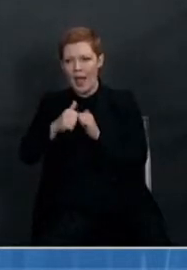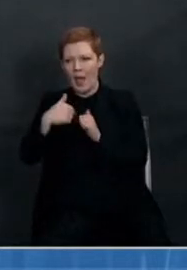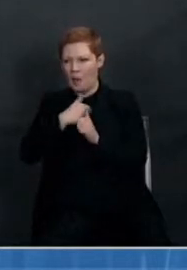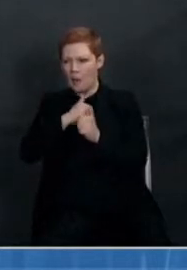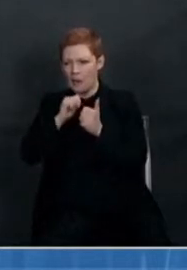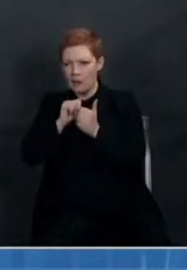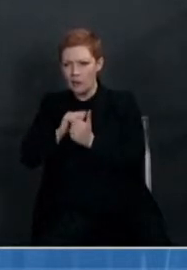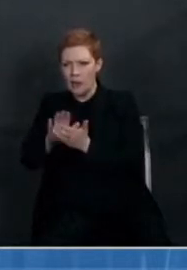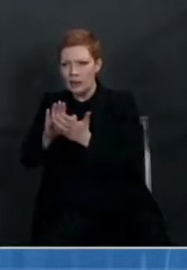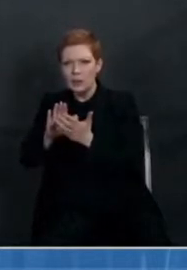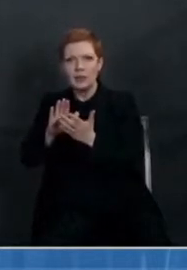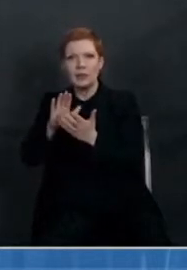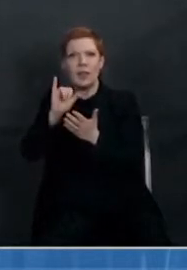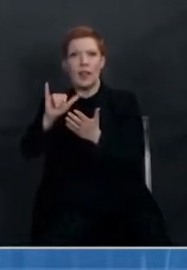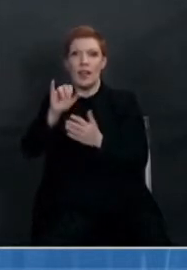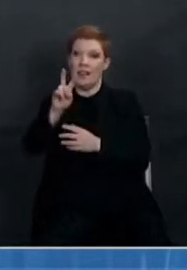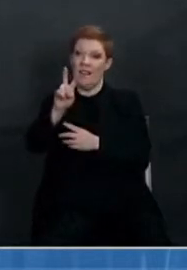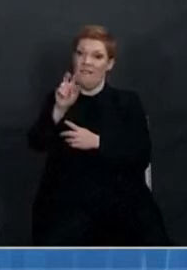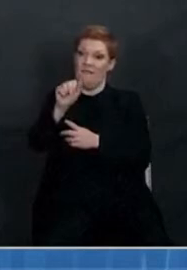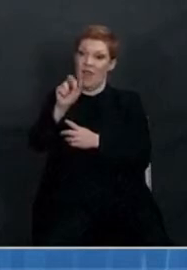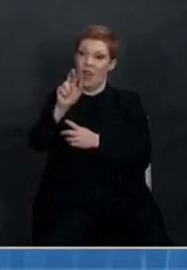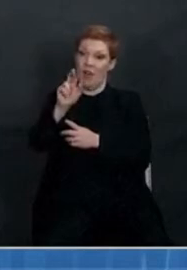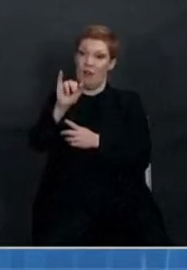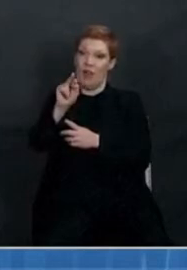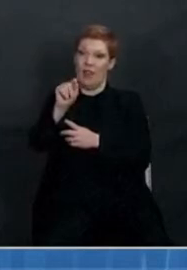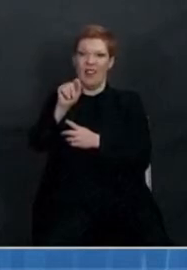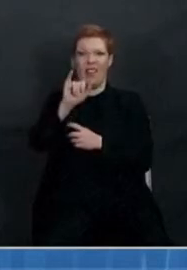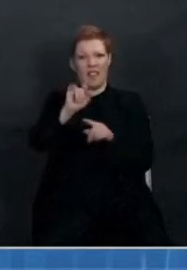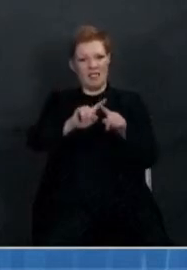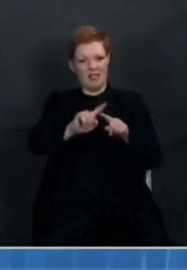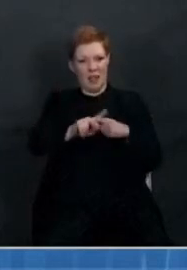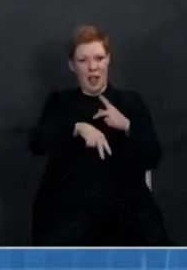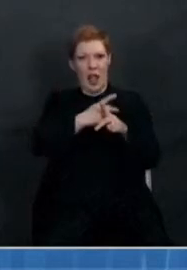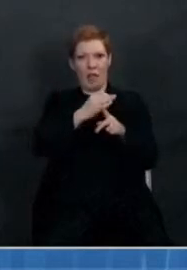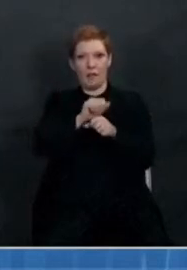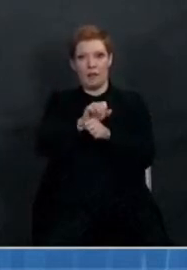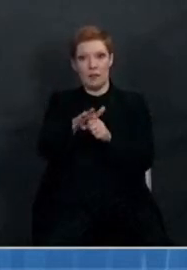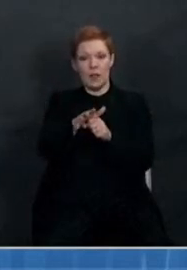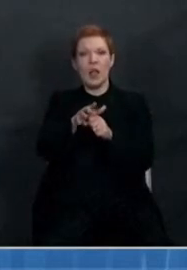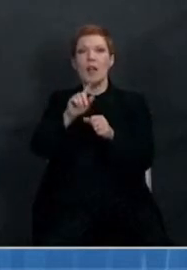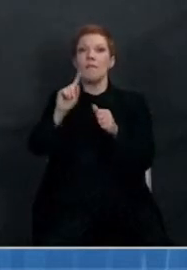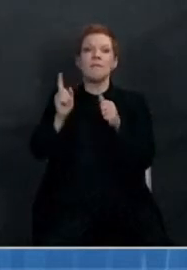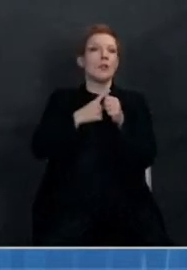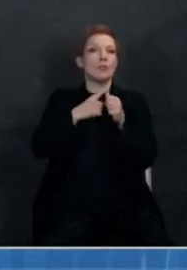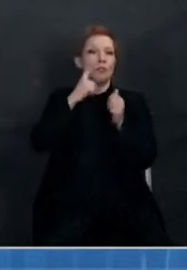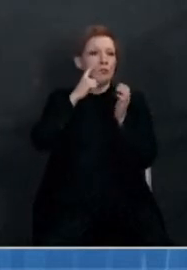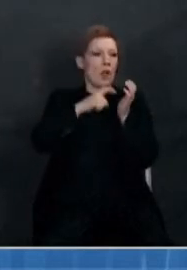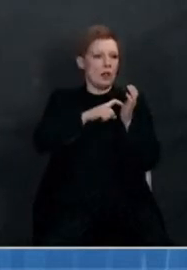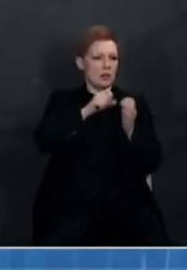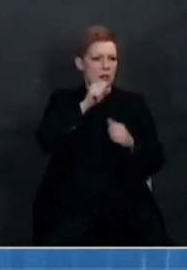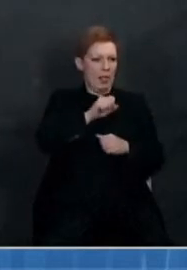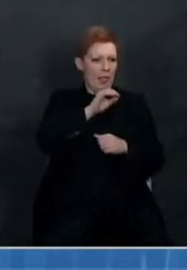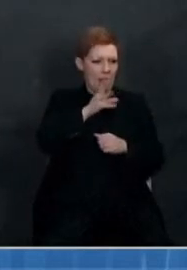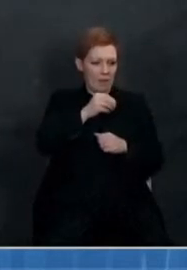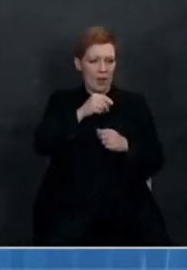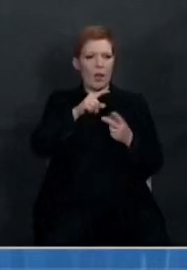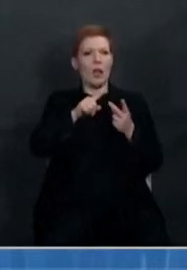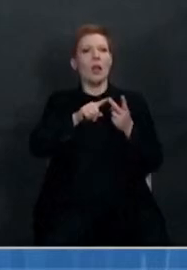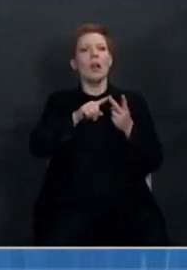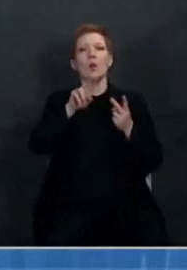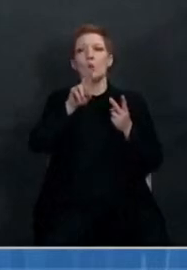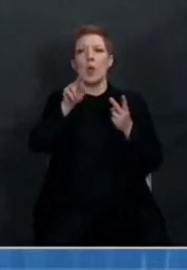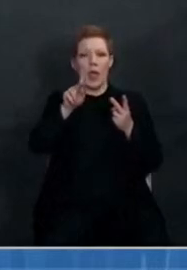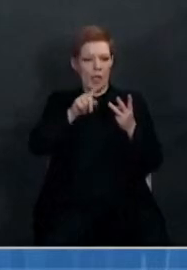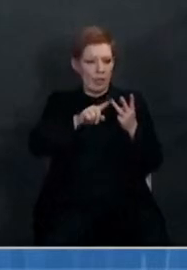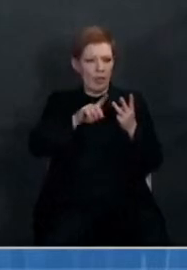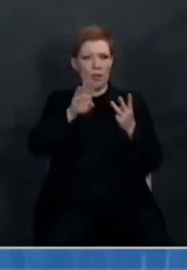the variants. When the variants were first recognized in South Africa and in the UK and in Brazil, one of the